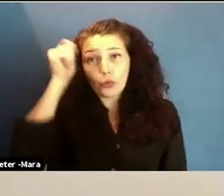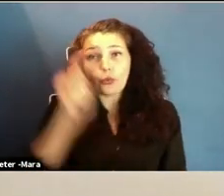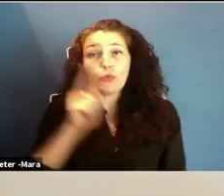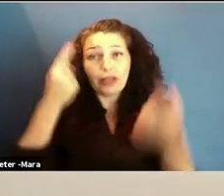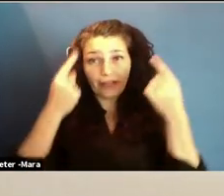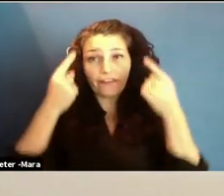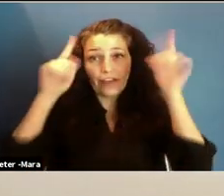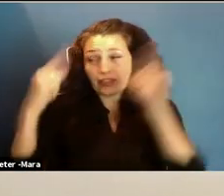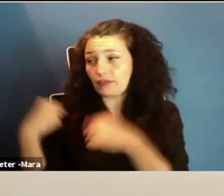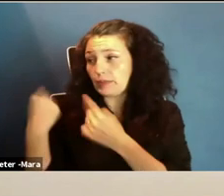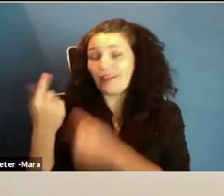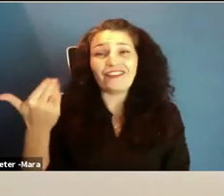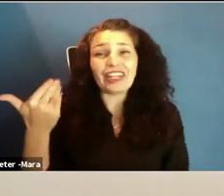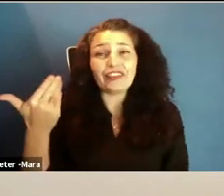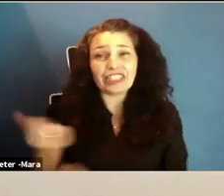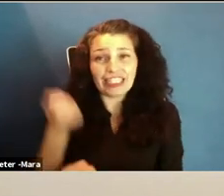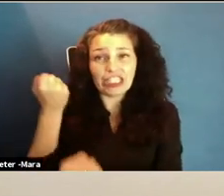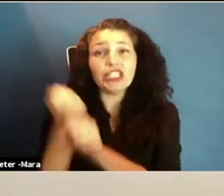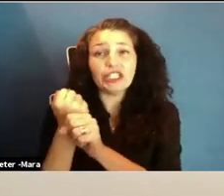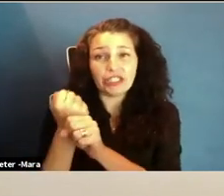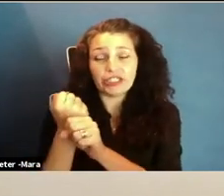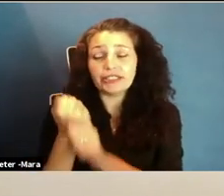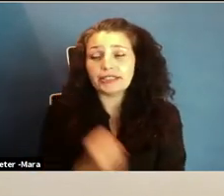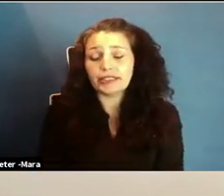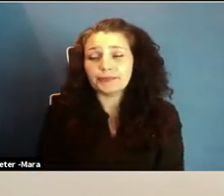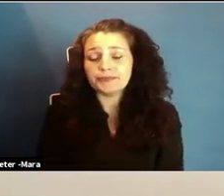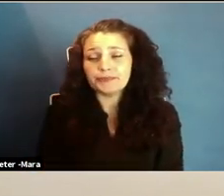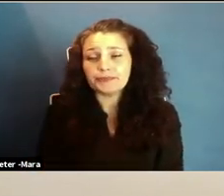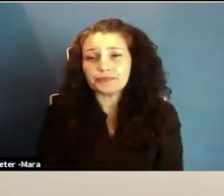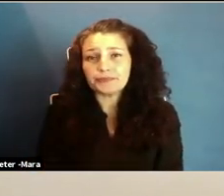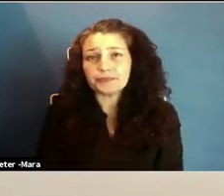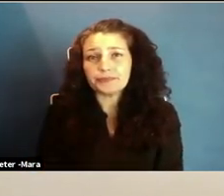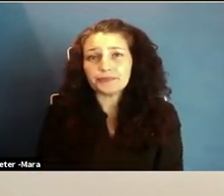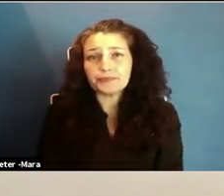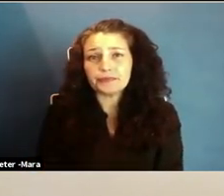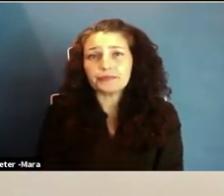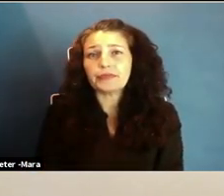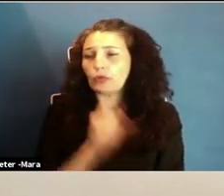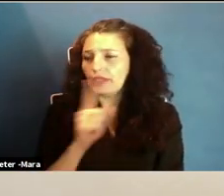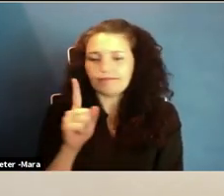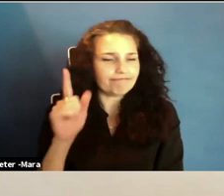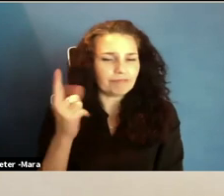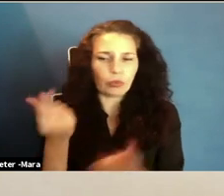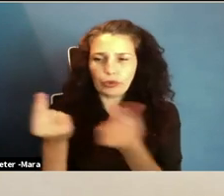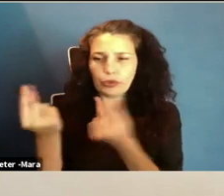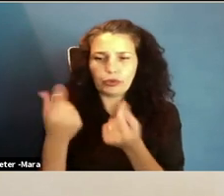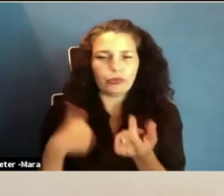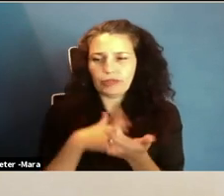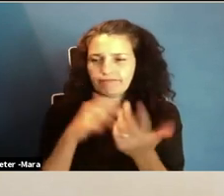15 years now, a little over 15 years, and we do exactly what I had